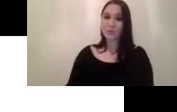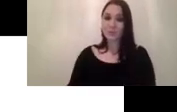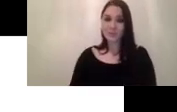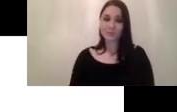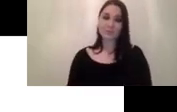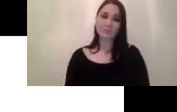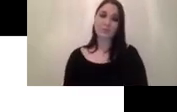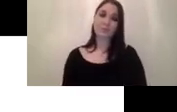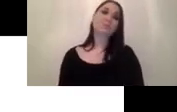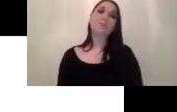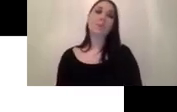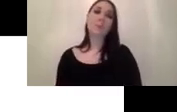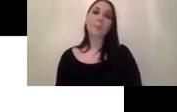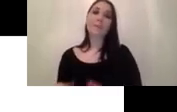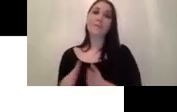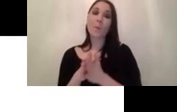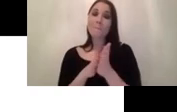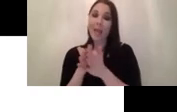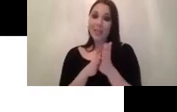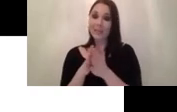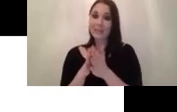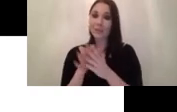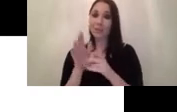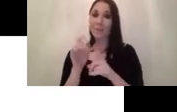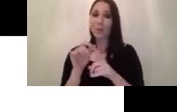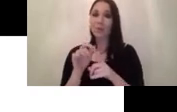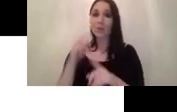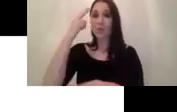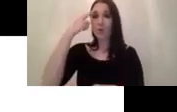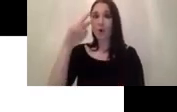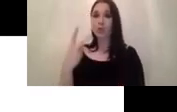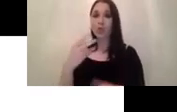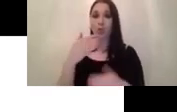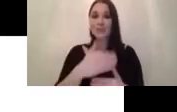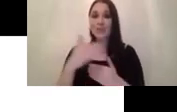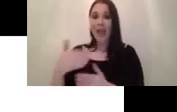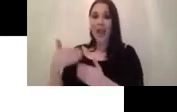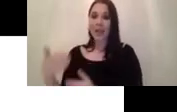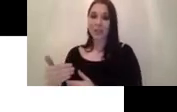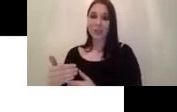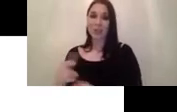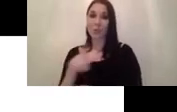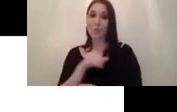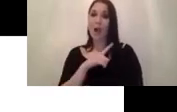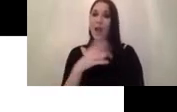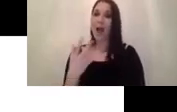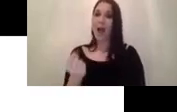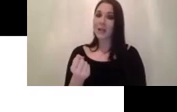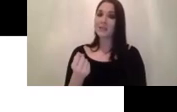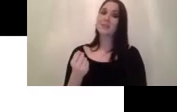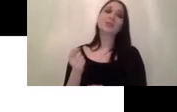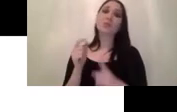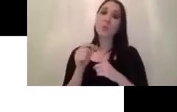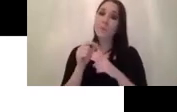proposal based methods is also called a two-stage methods uh because it has the original proposal stage that